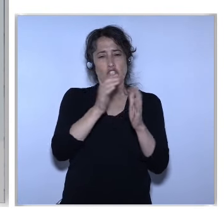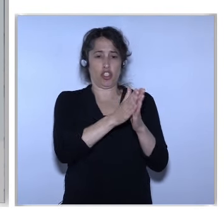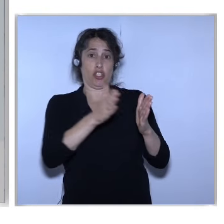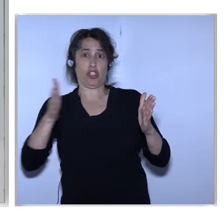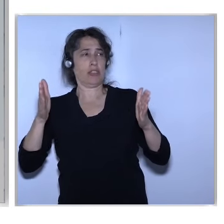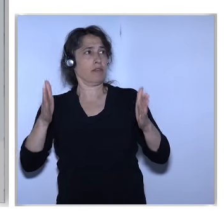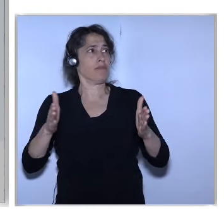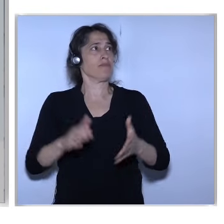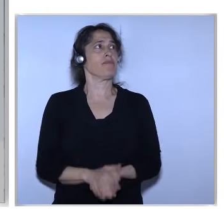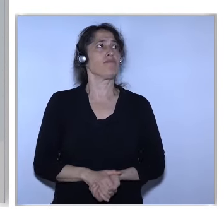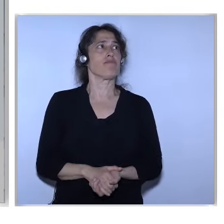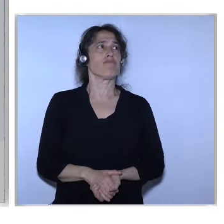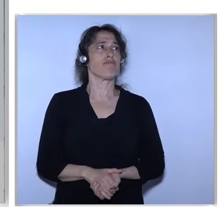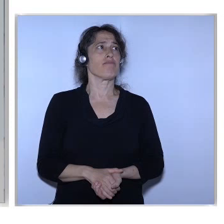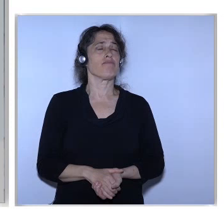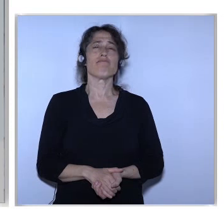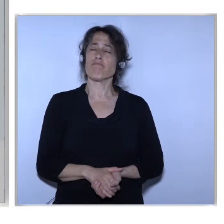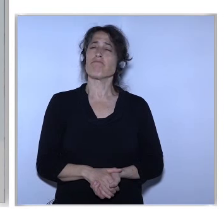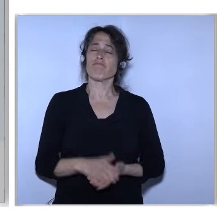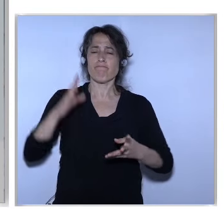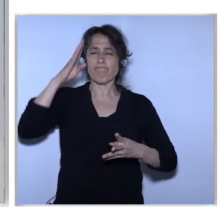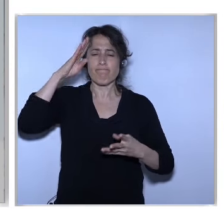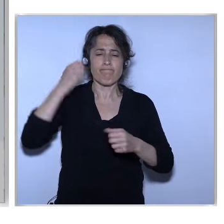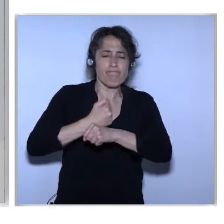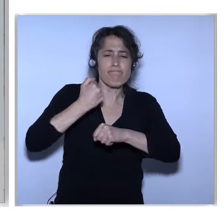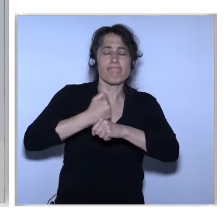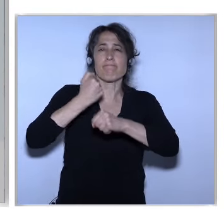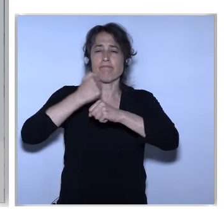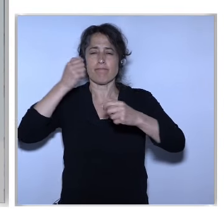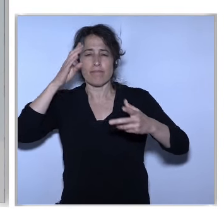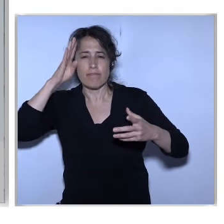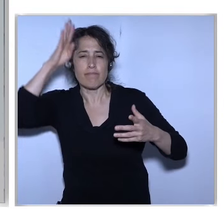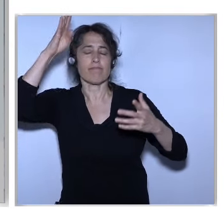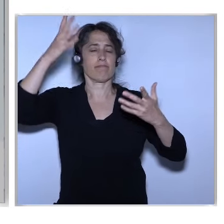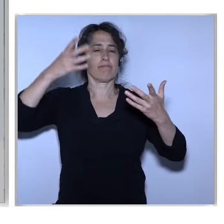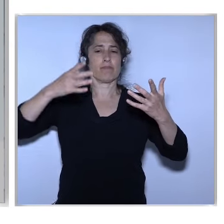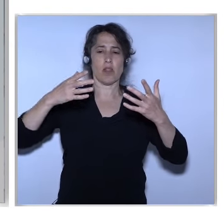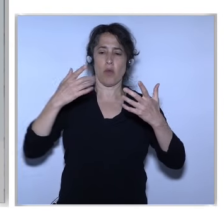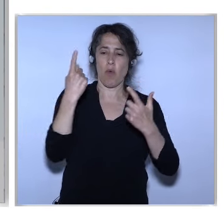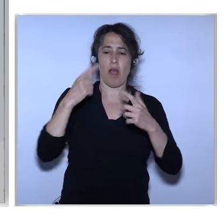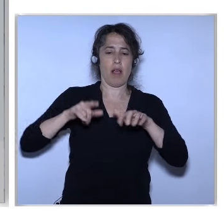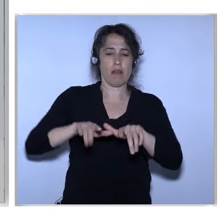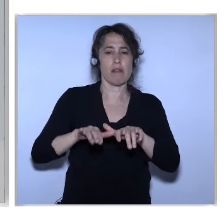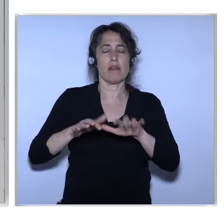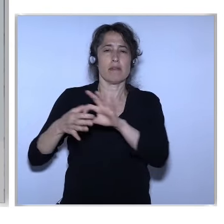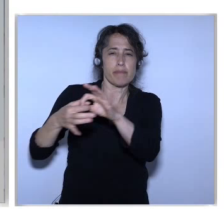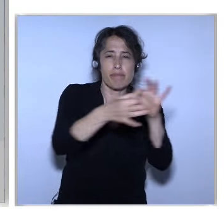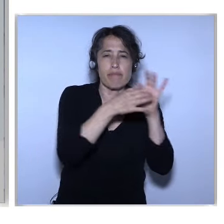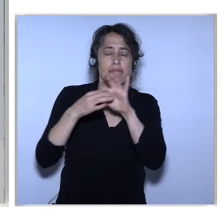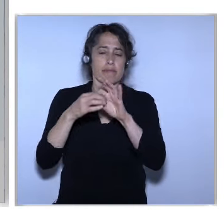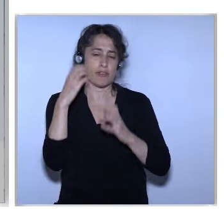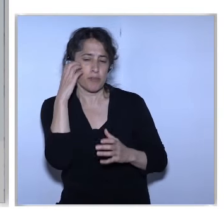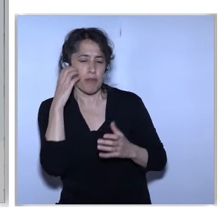Entrepreneurial spirit With functioning Digital single market And as well Regional smart Specialization